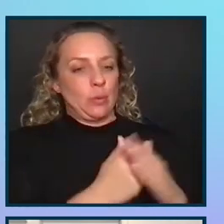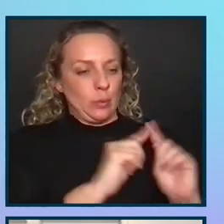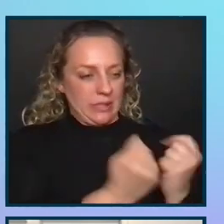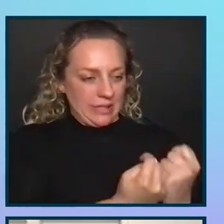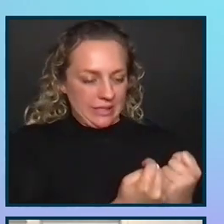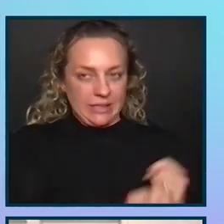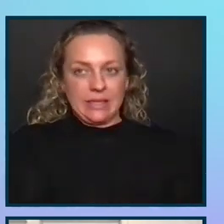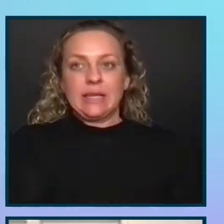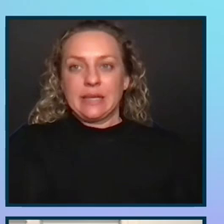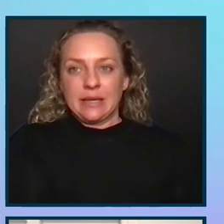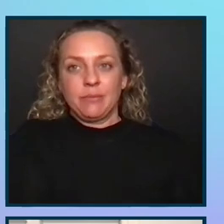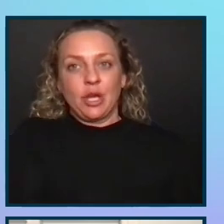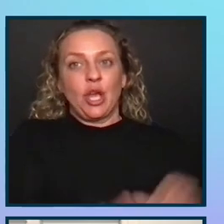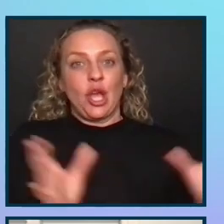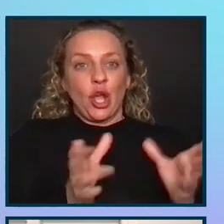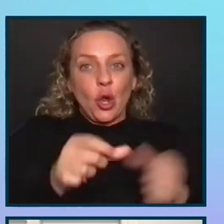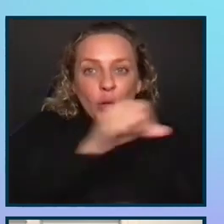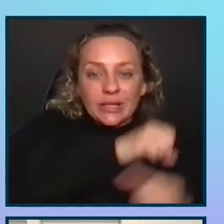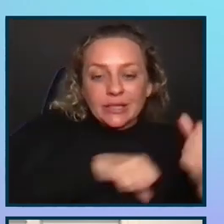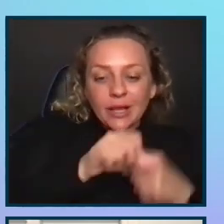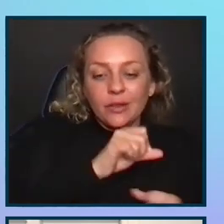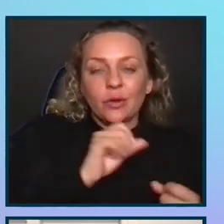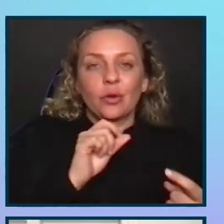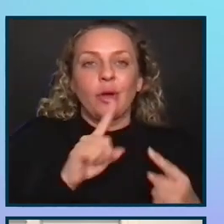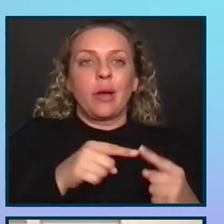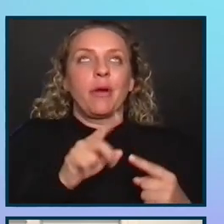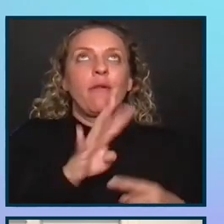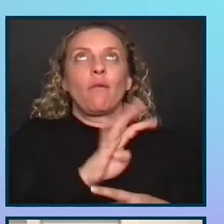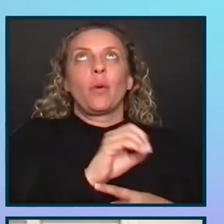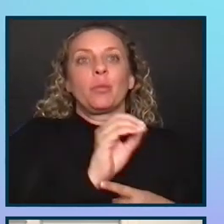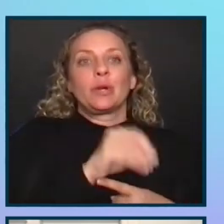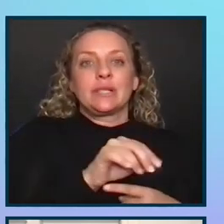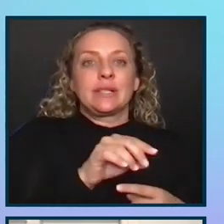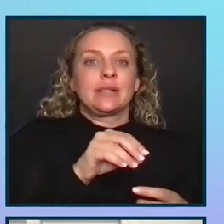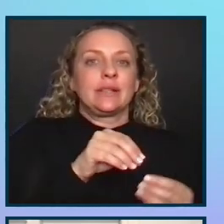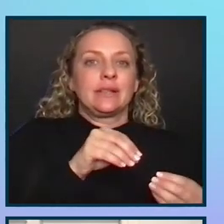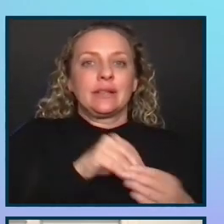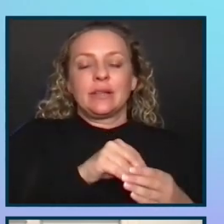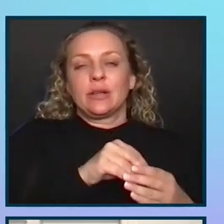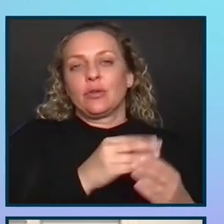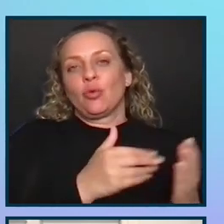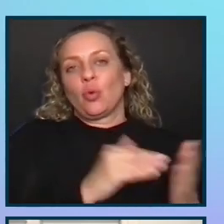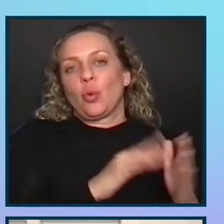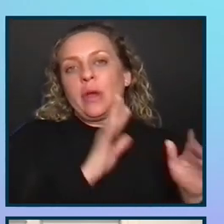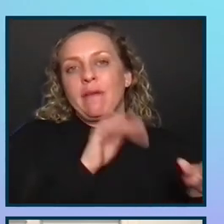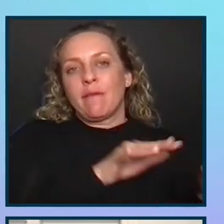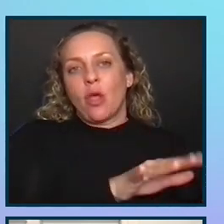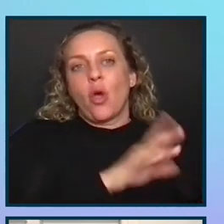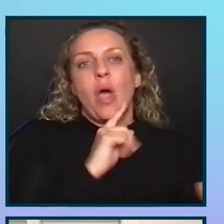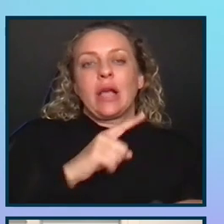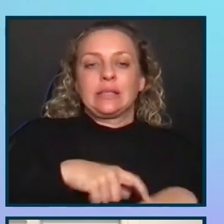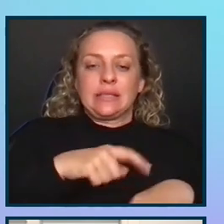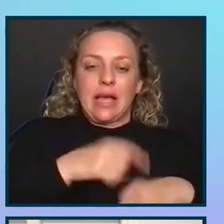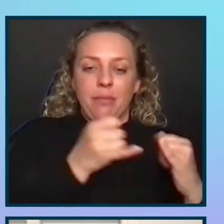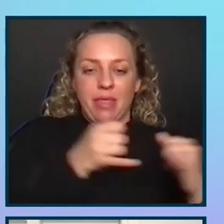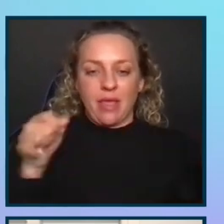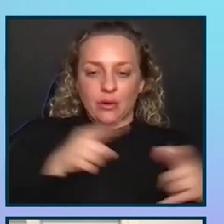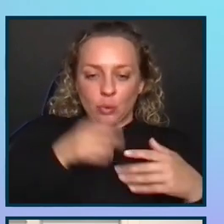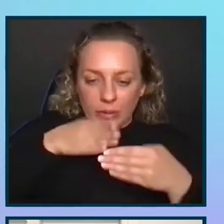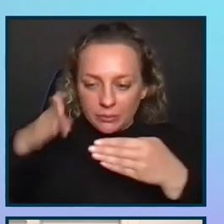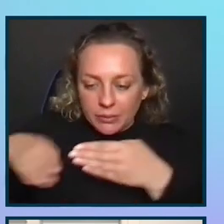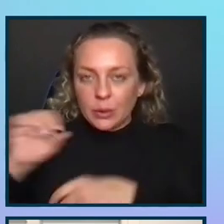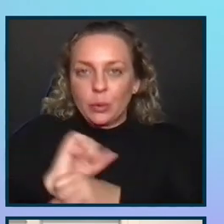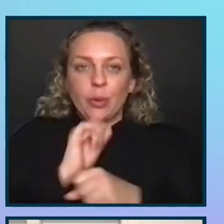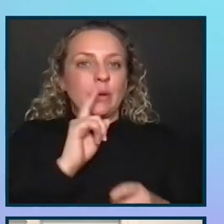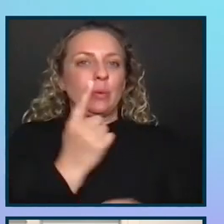encouraging one another about 400% in reflow and timelines to be able to complete work. And